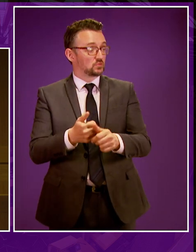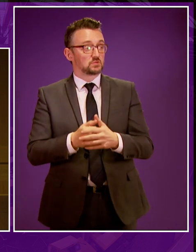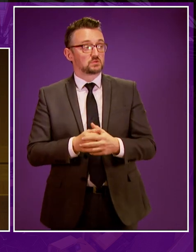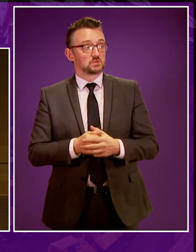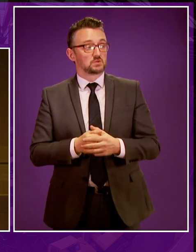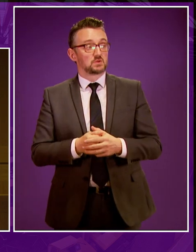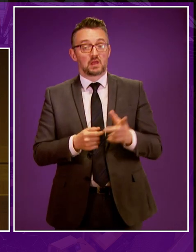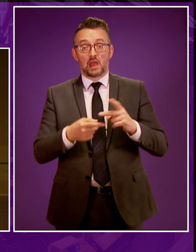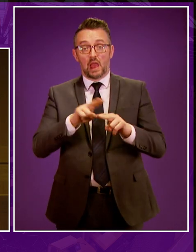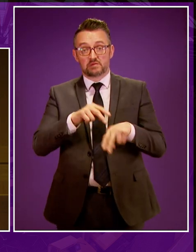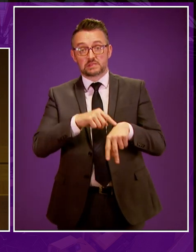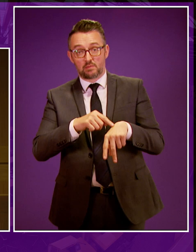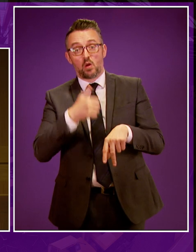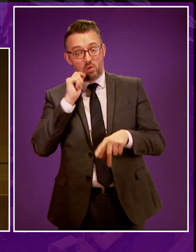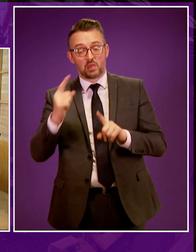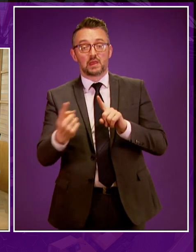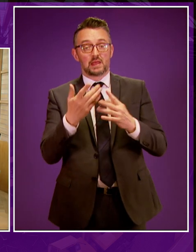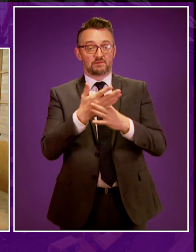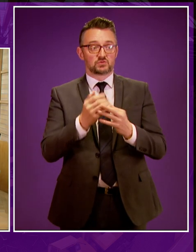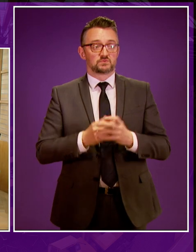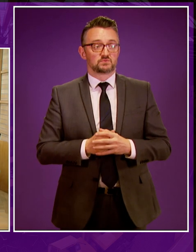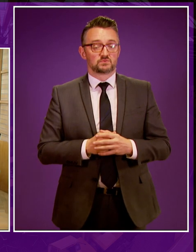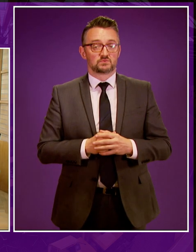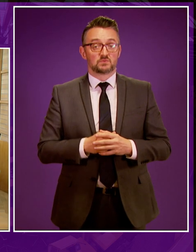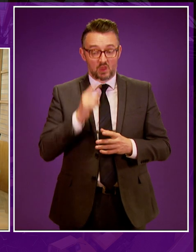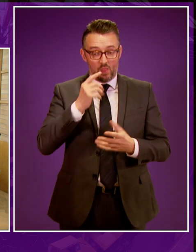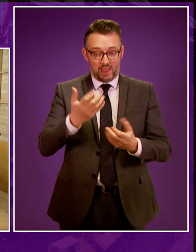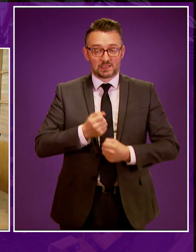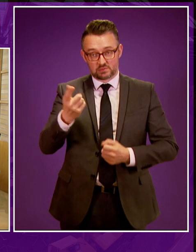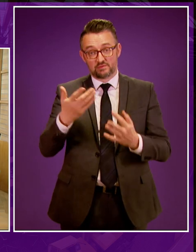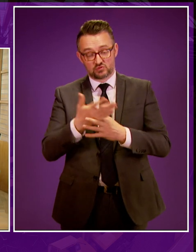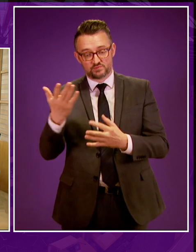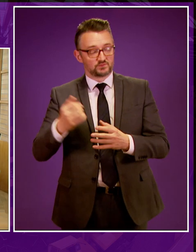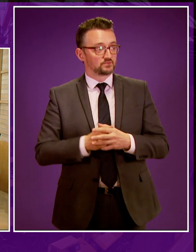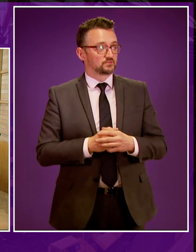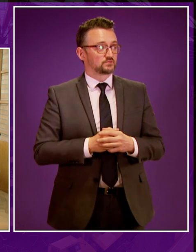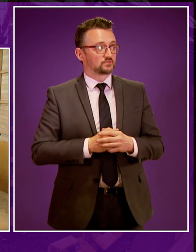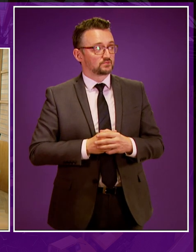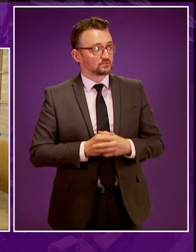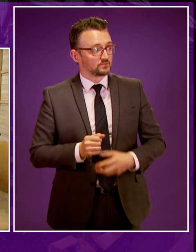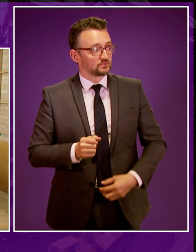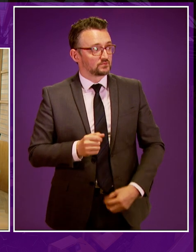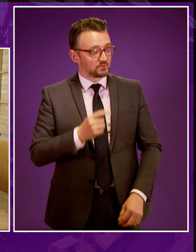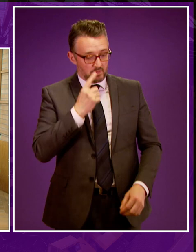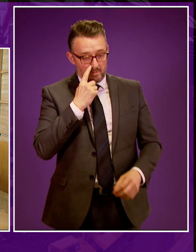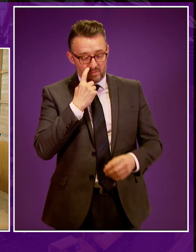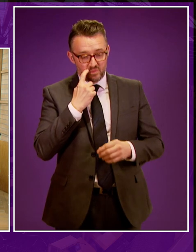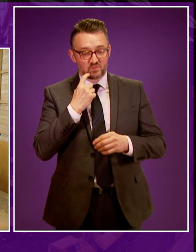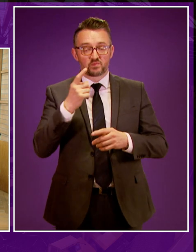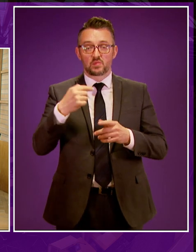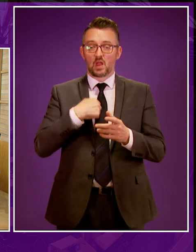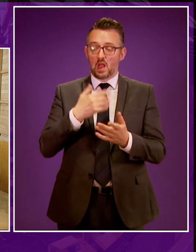well then you go, Miss Martin, if we've got time, I'll take your intervention. I'll take your intervention if you've got time. Right, Gillian Martin.